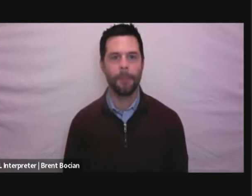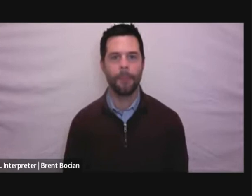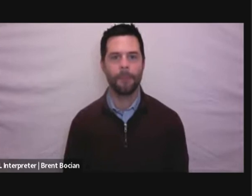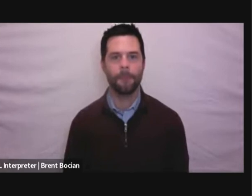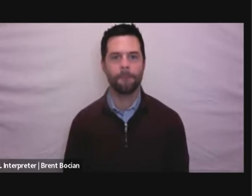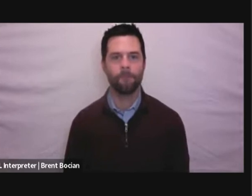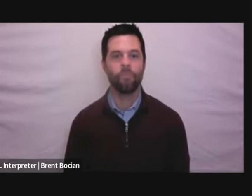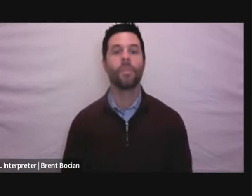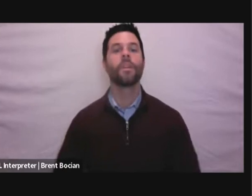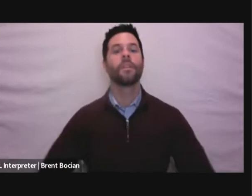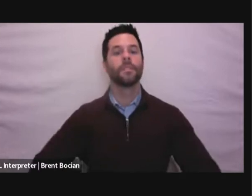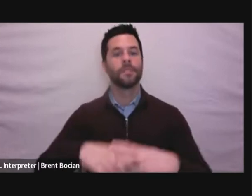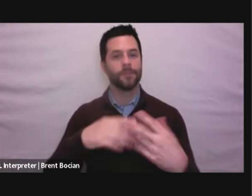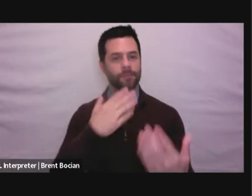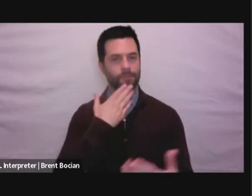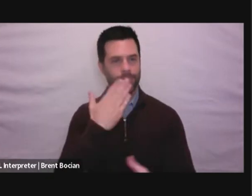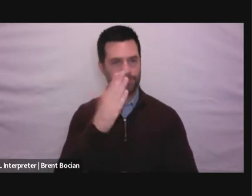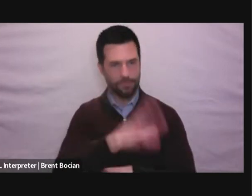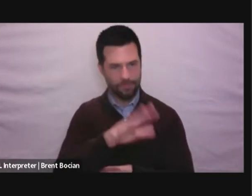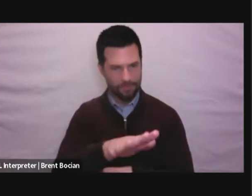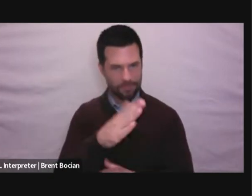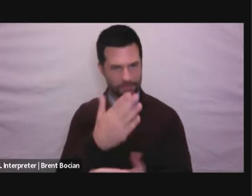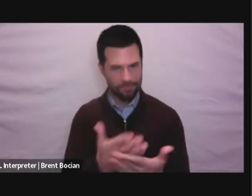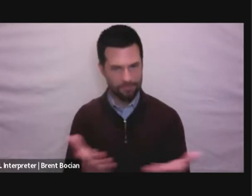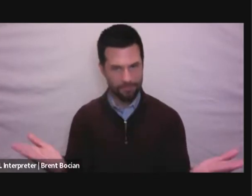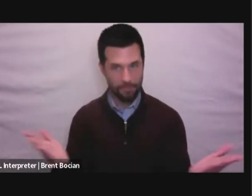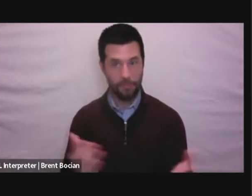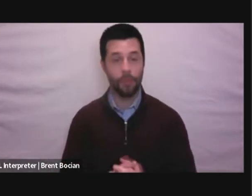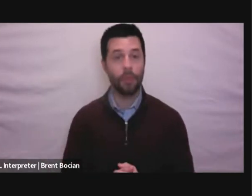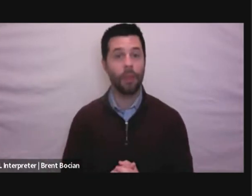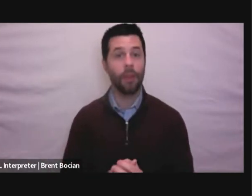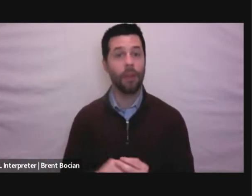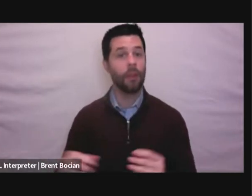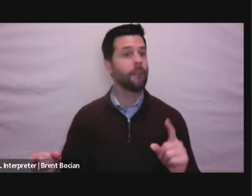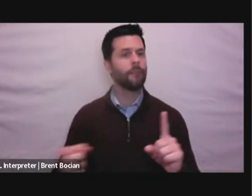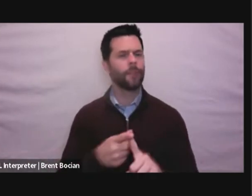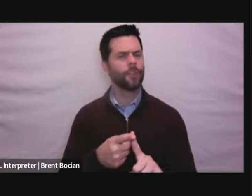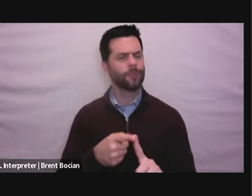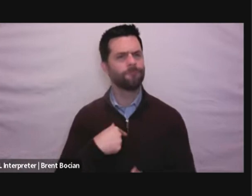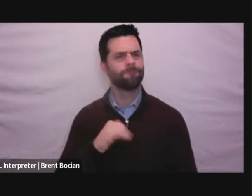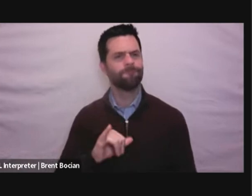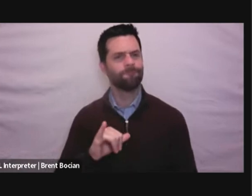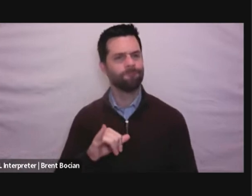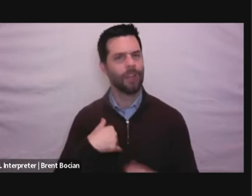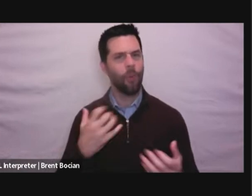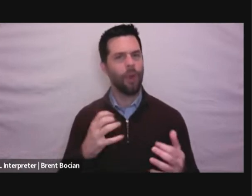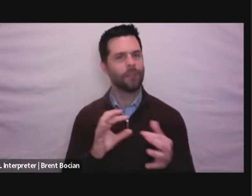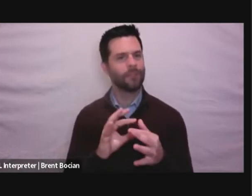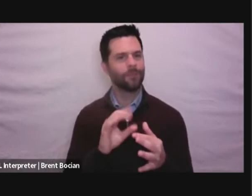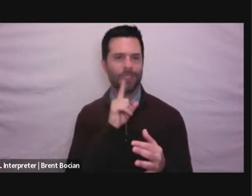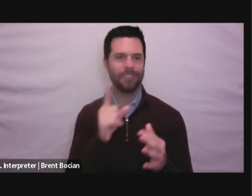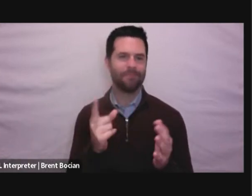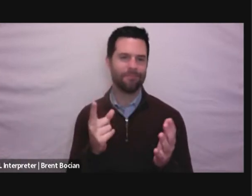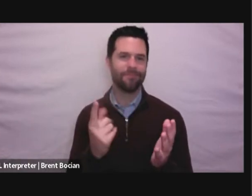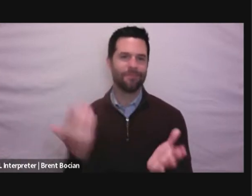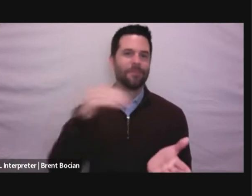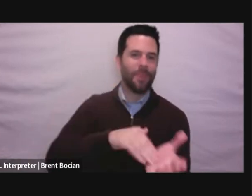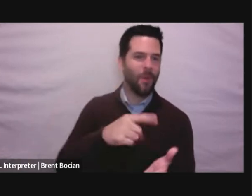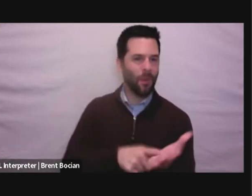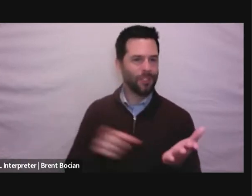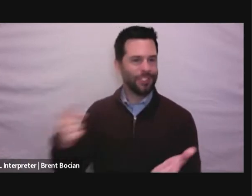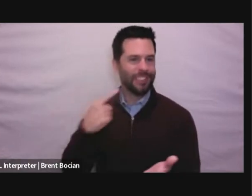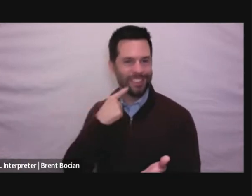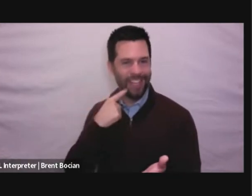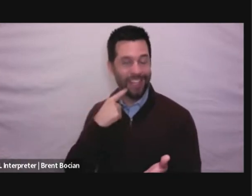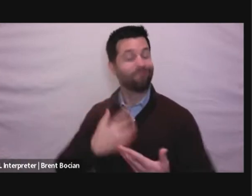Well, good afternoon, everyone. And let me first say, I'm really tempted to say what she said, and we can call it a day. And that's